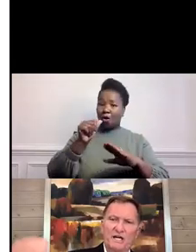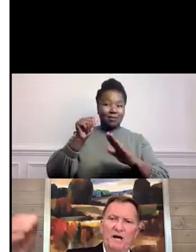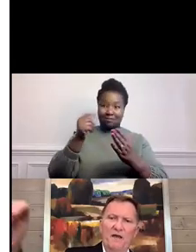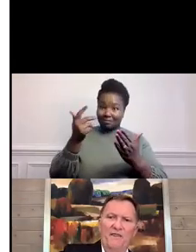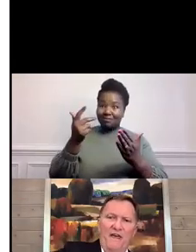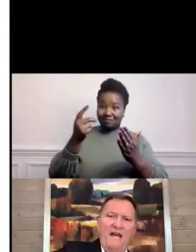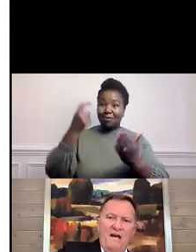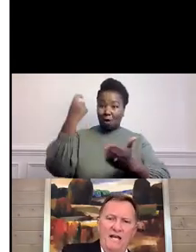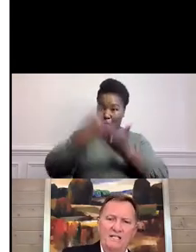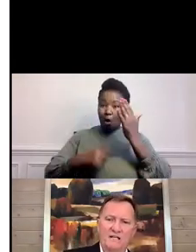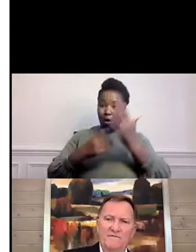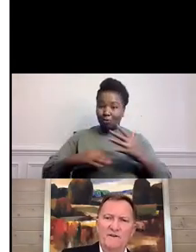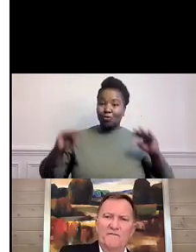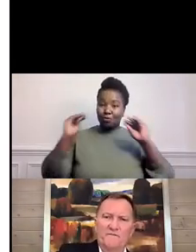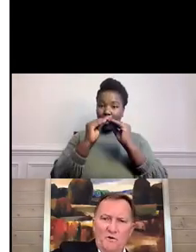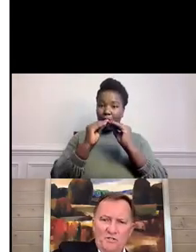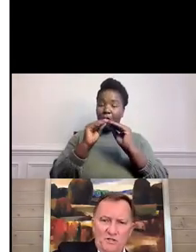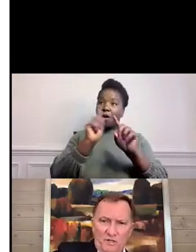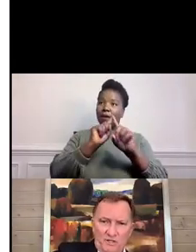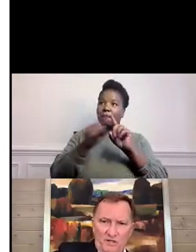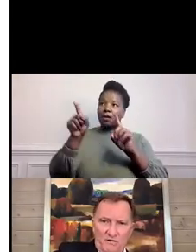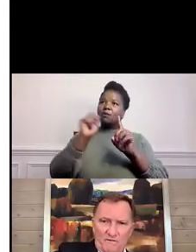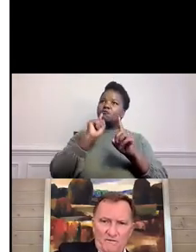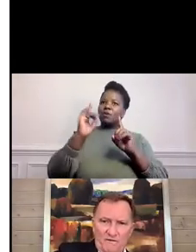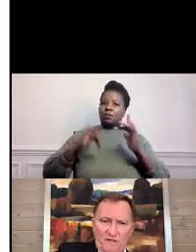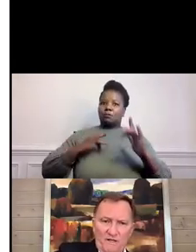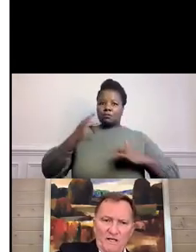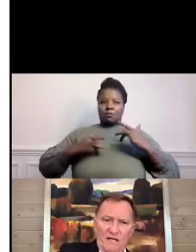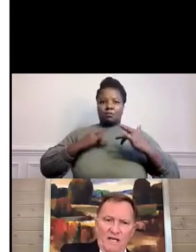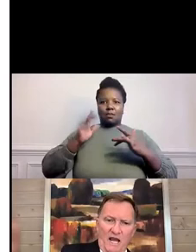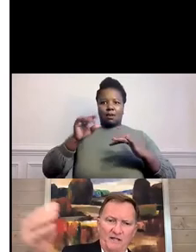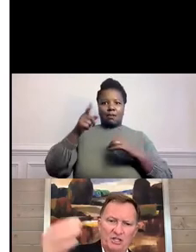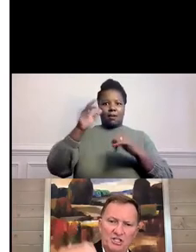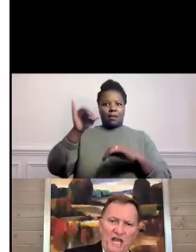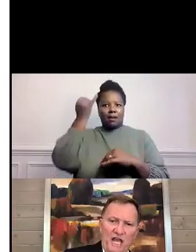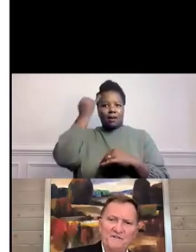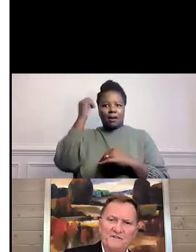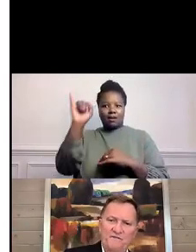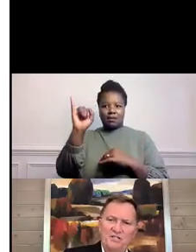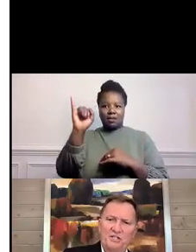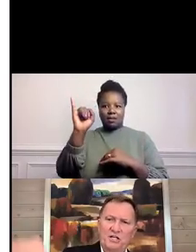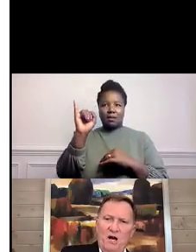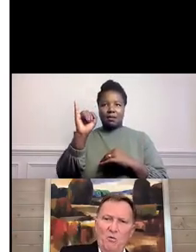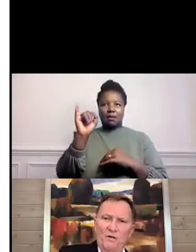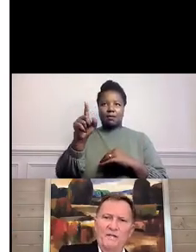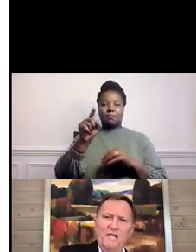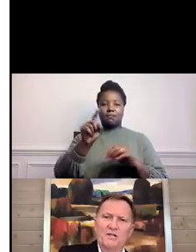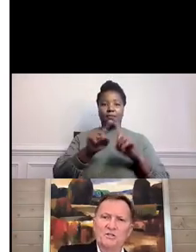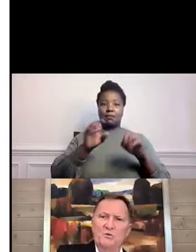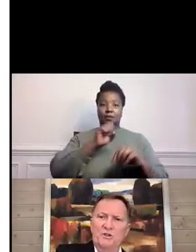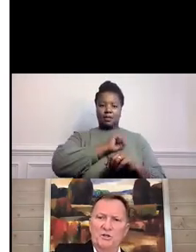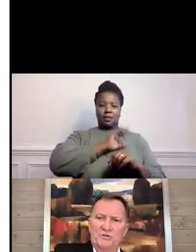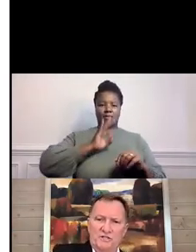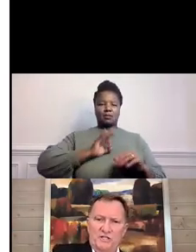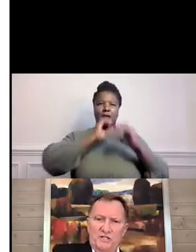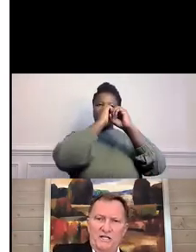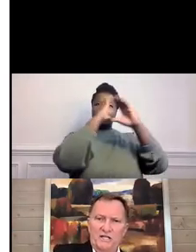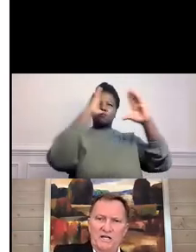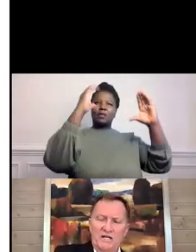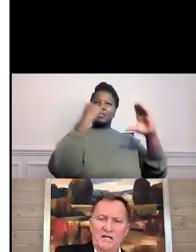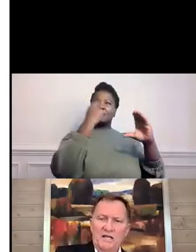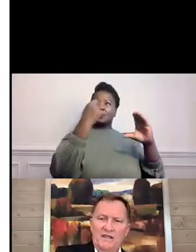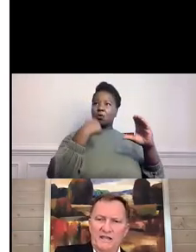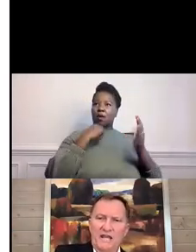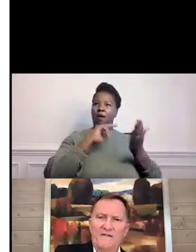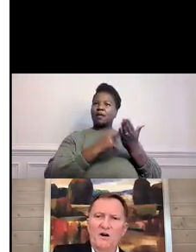excited about that idea for the folks that we serve and the staff's vision about what they could do with those facilities